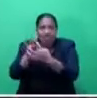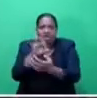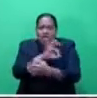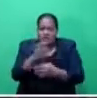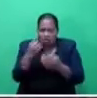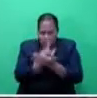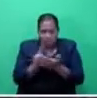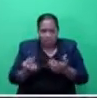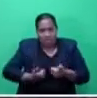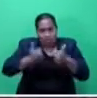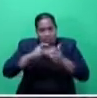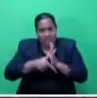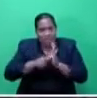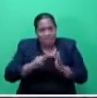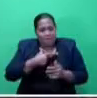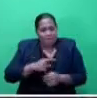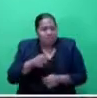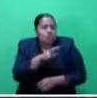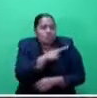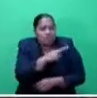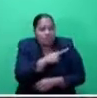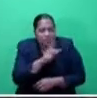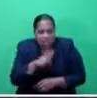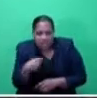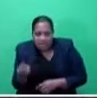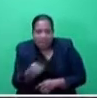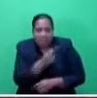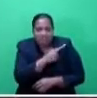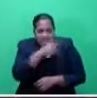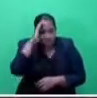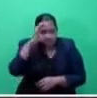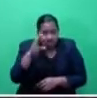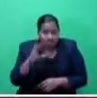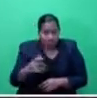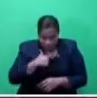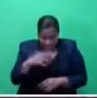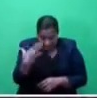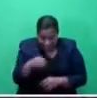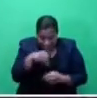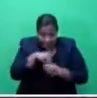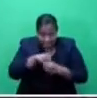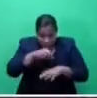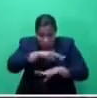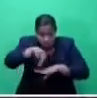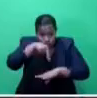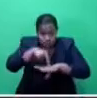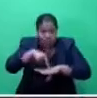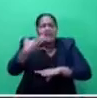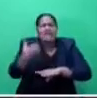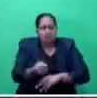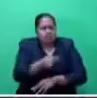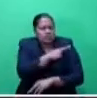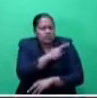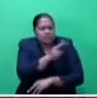as a responsible country, being the hub of transportation in the region, we also have a responsibility to bring them back into